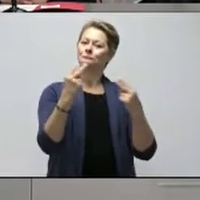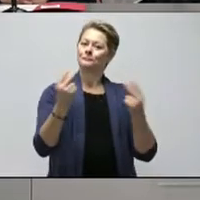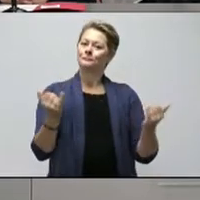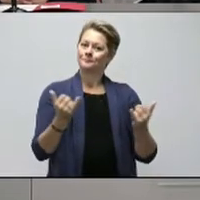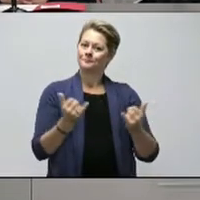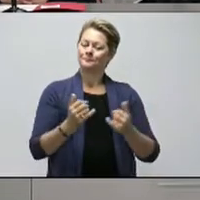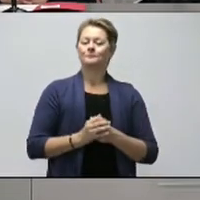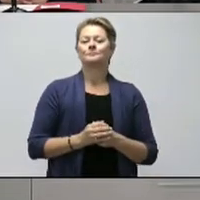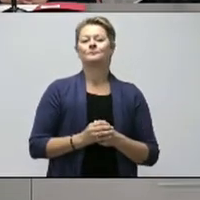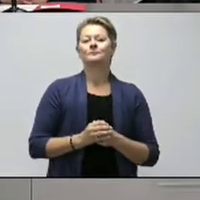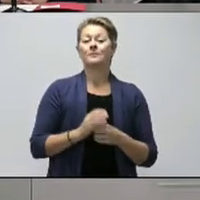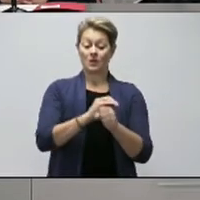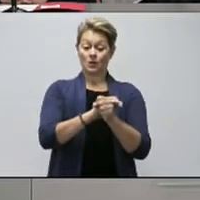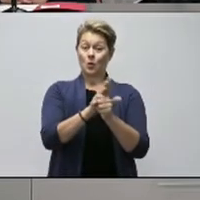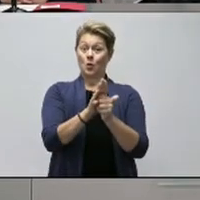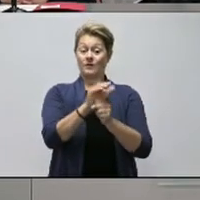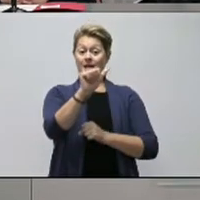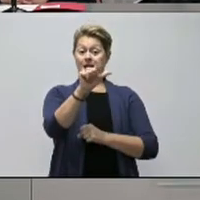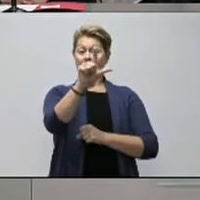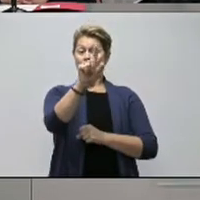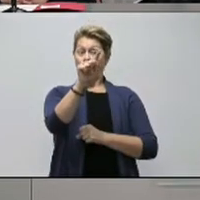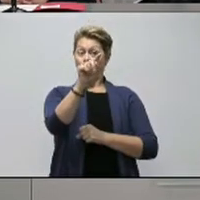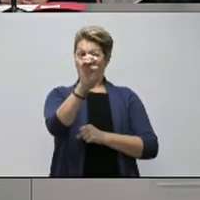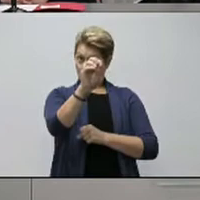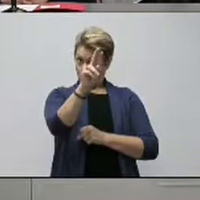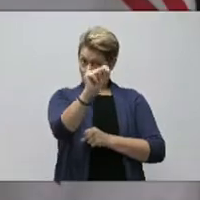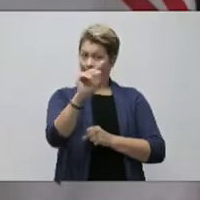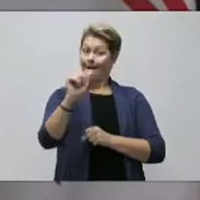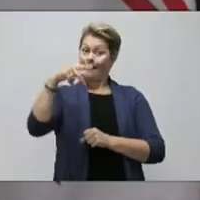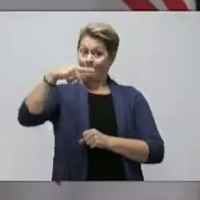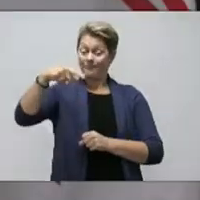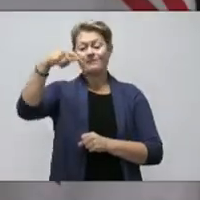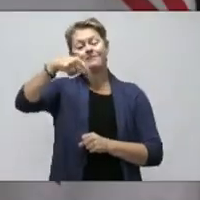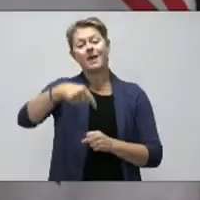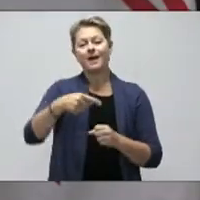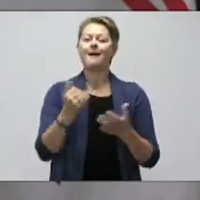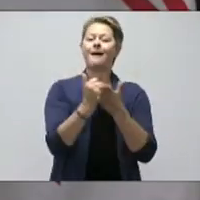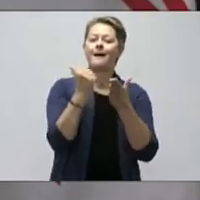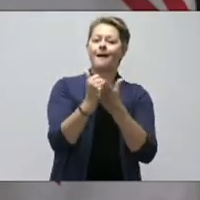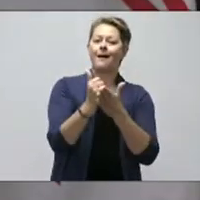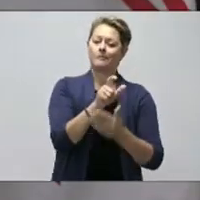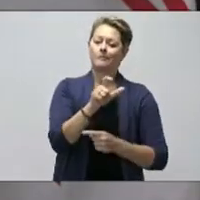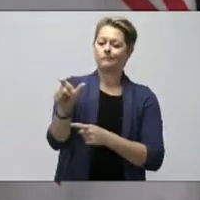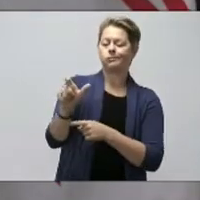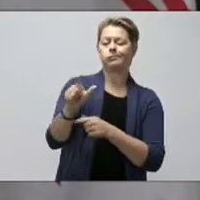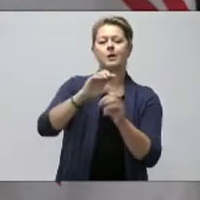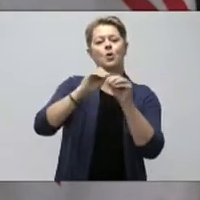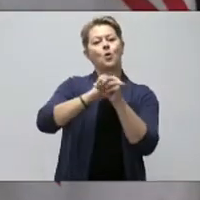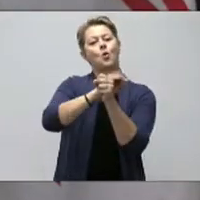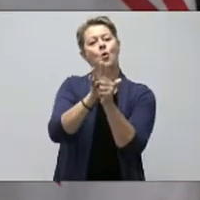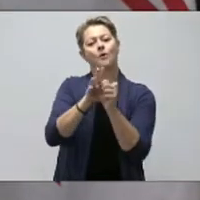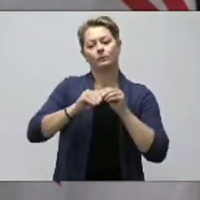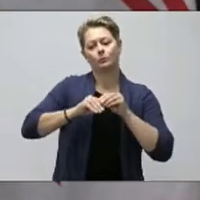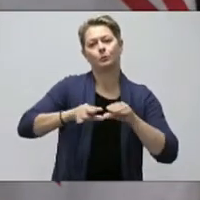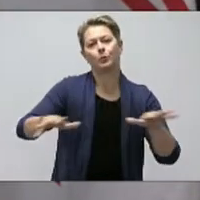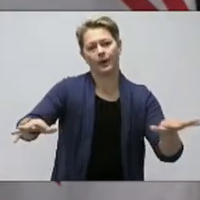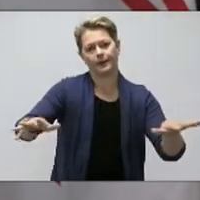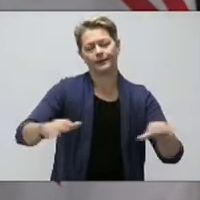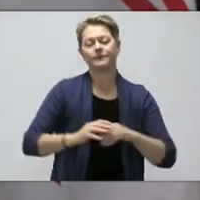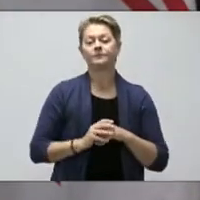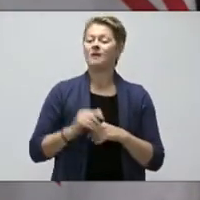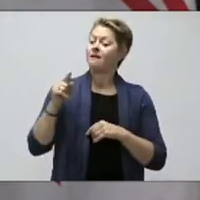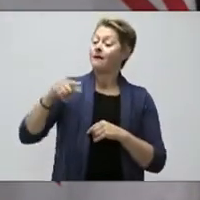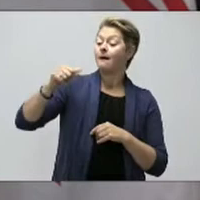So the COVID Alert app is another tool that we can use to aid in reducing the spread of COVID-19. This app will help to identify